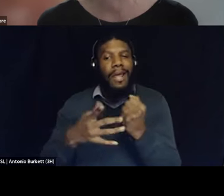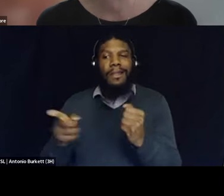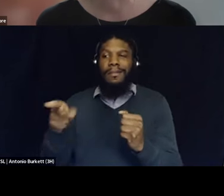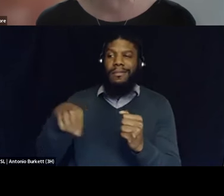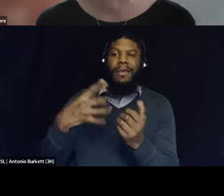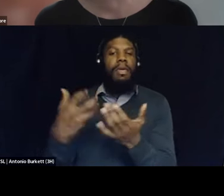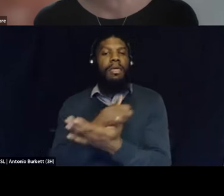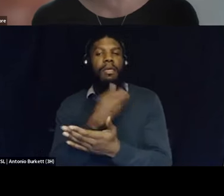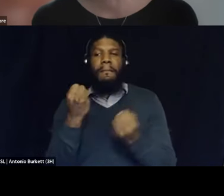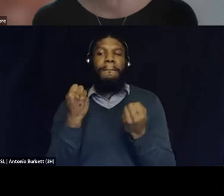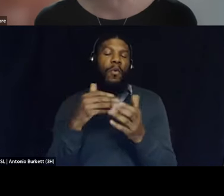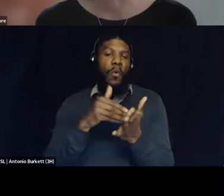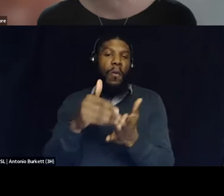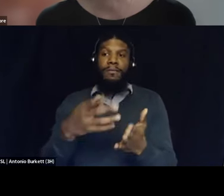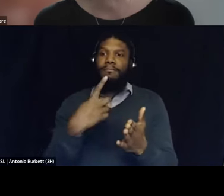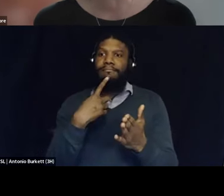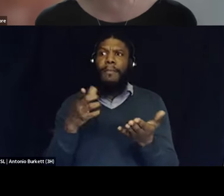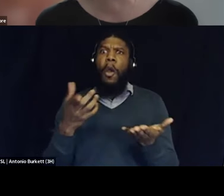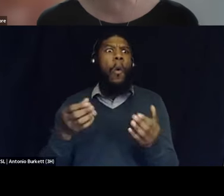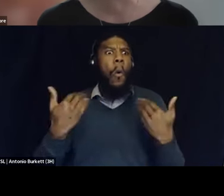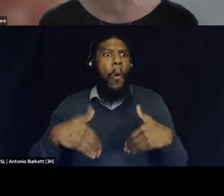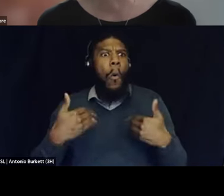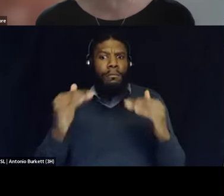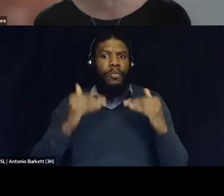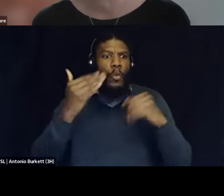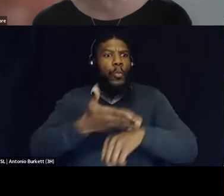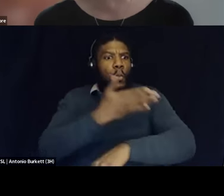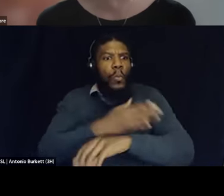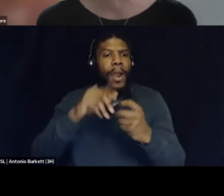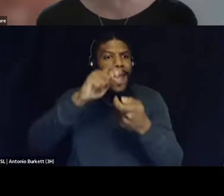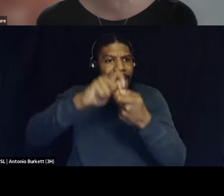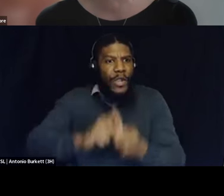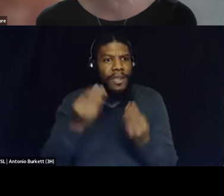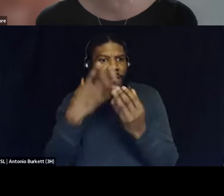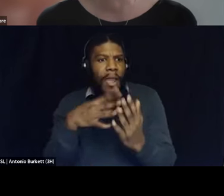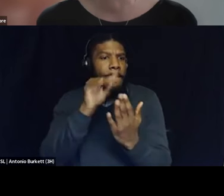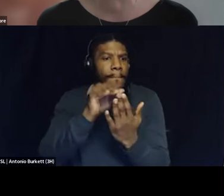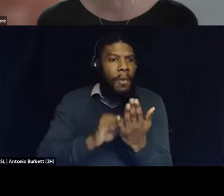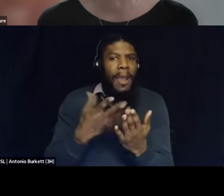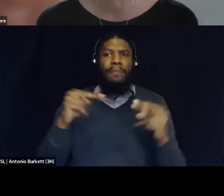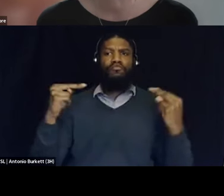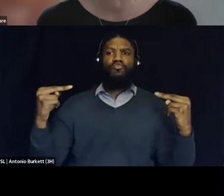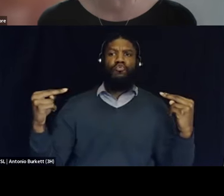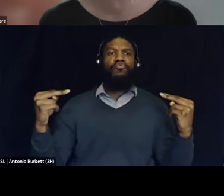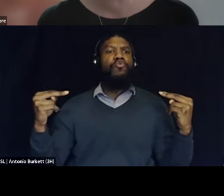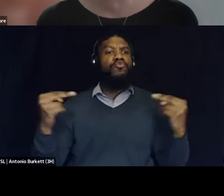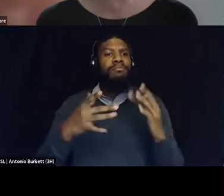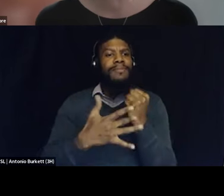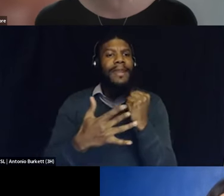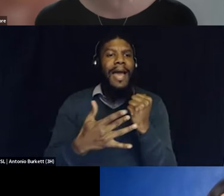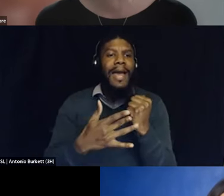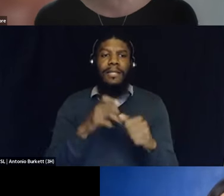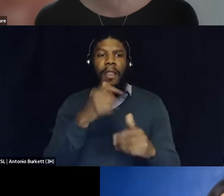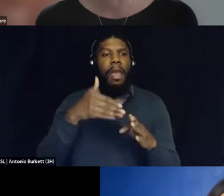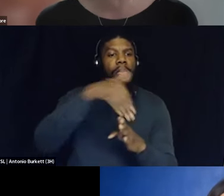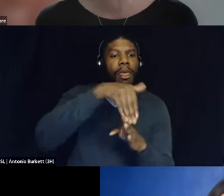in many instances are saying that it improves accuracy and, you know, that it's a neutral type of technology, but